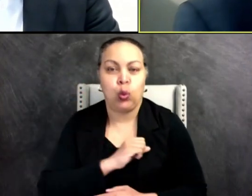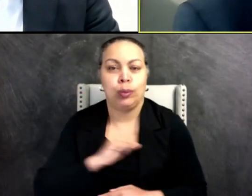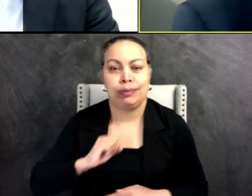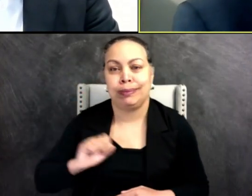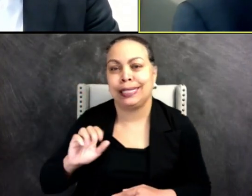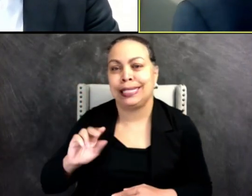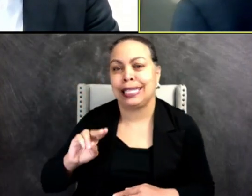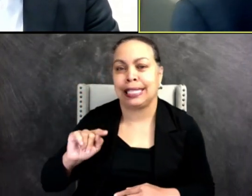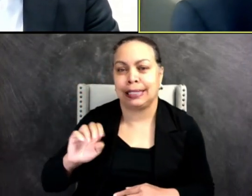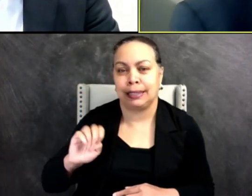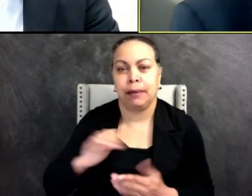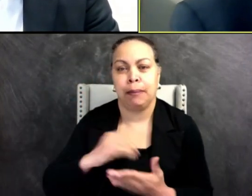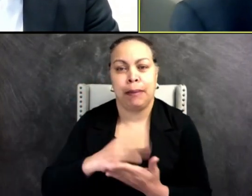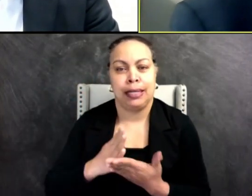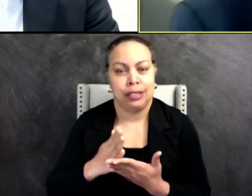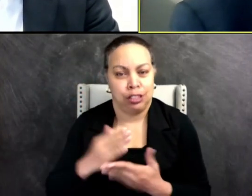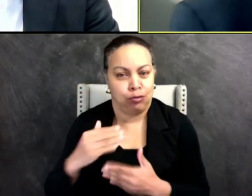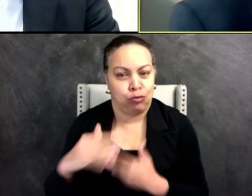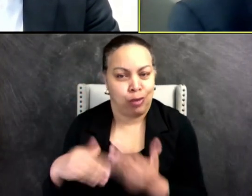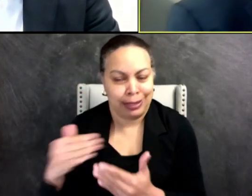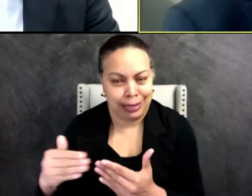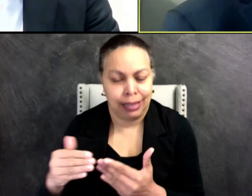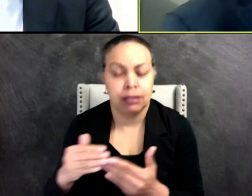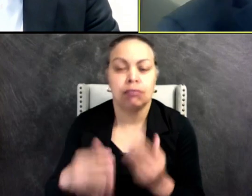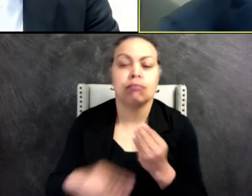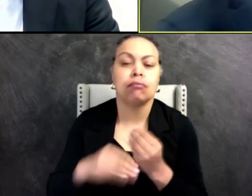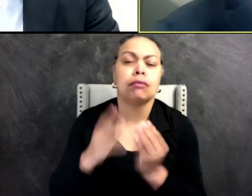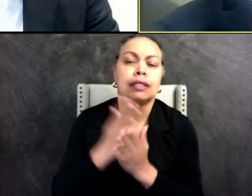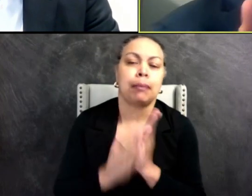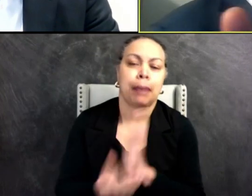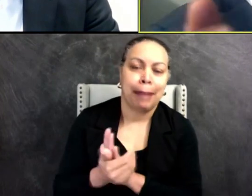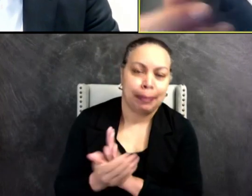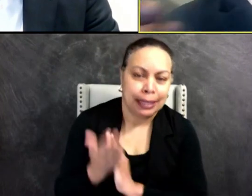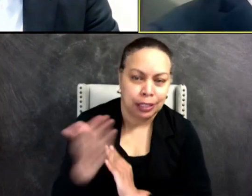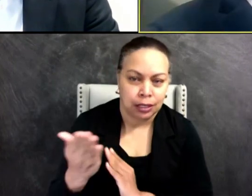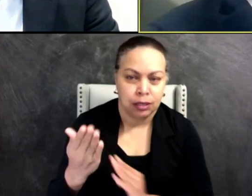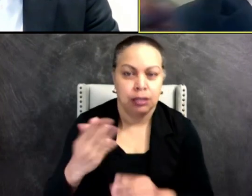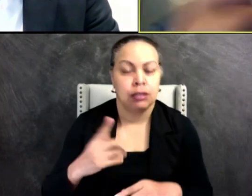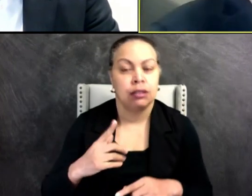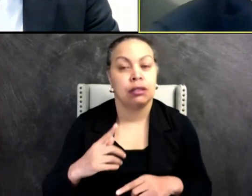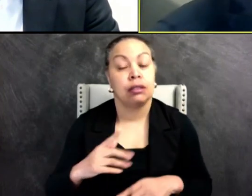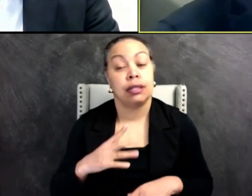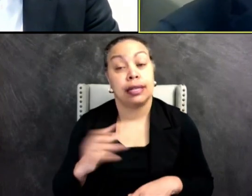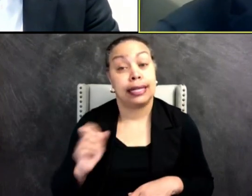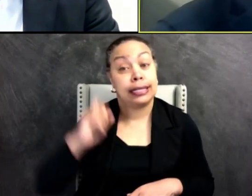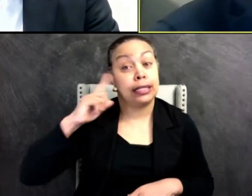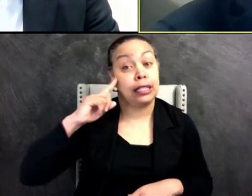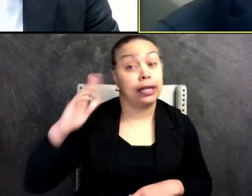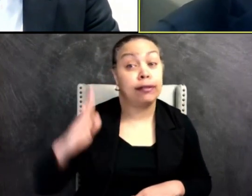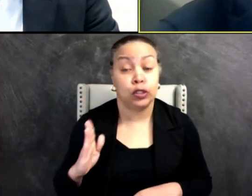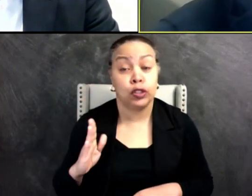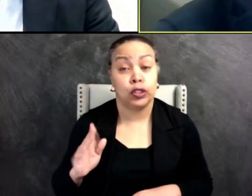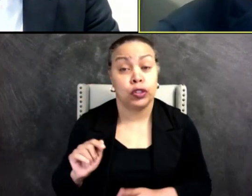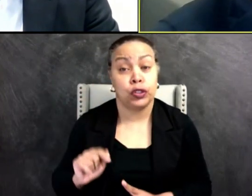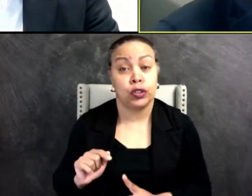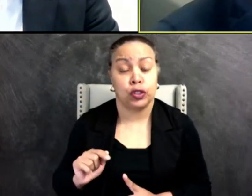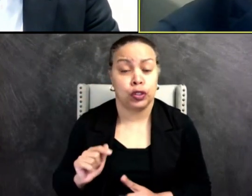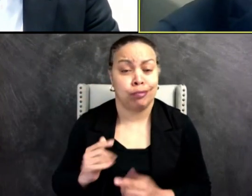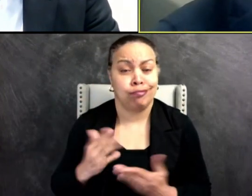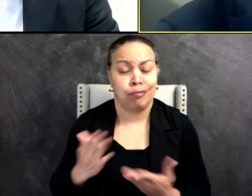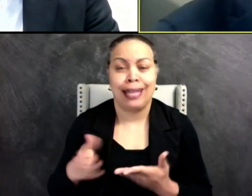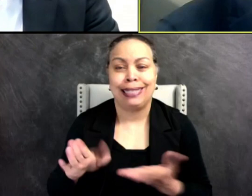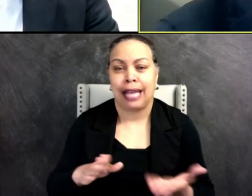filing some amendments to the Senate budget process. And the governor ended up filing death penalty